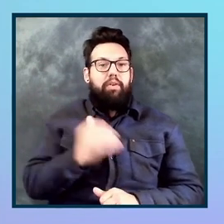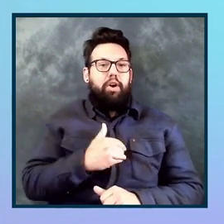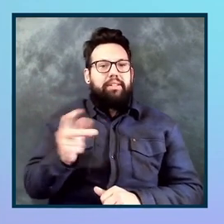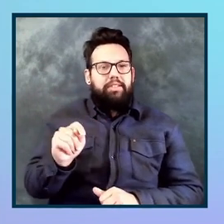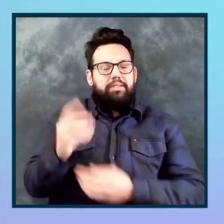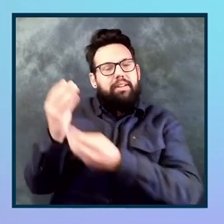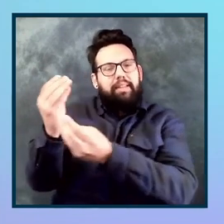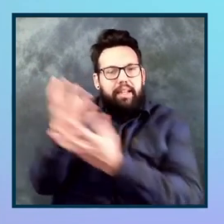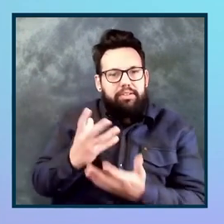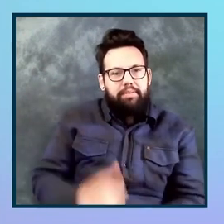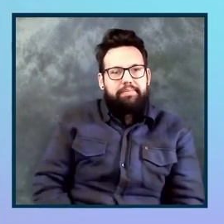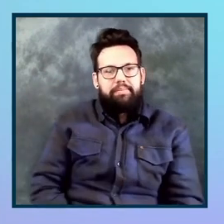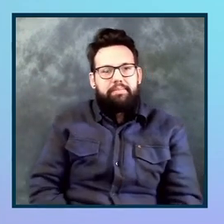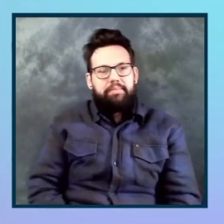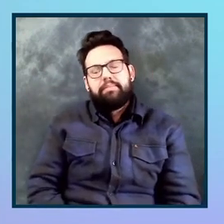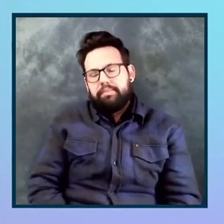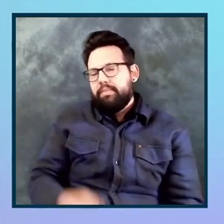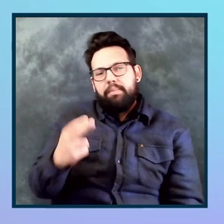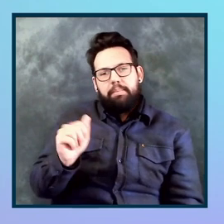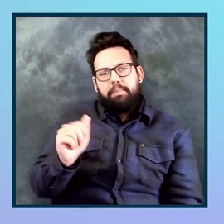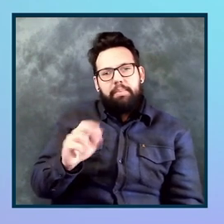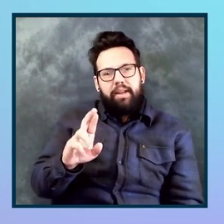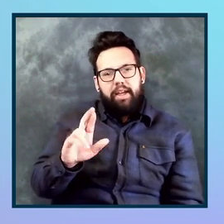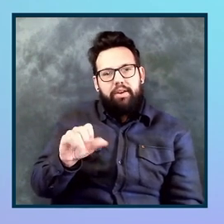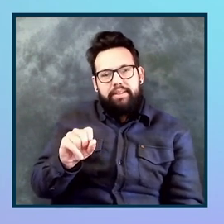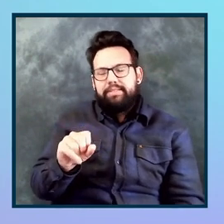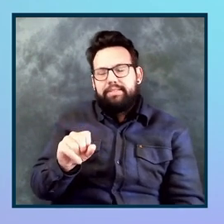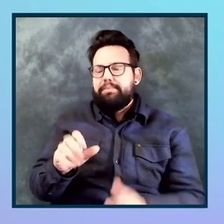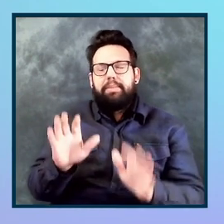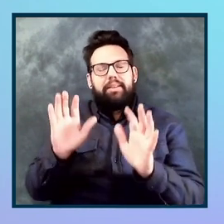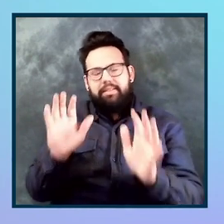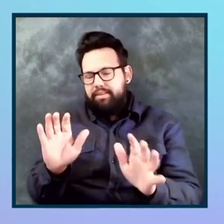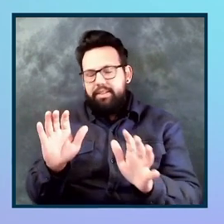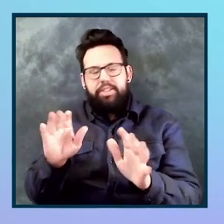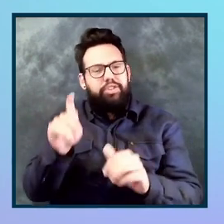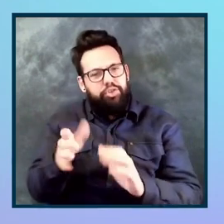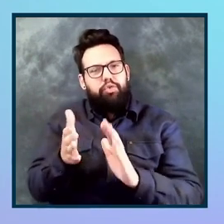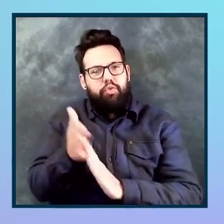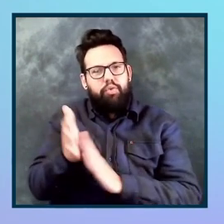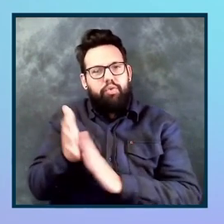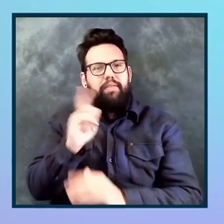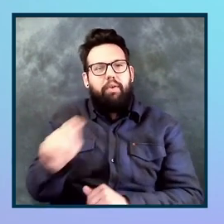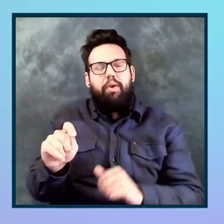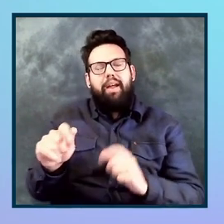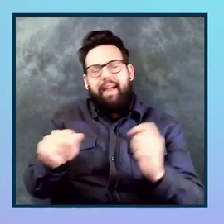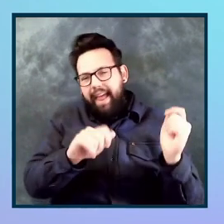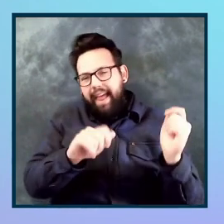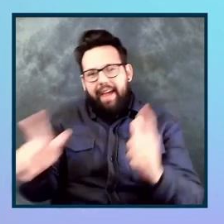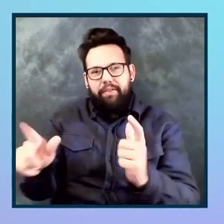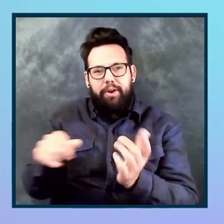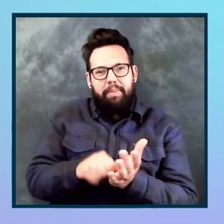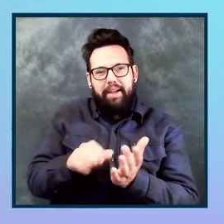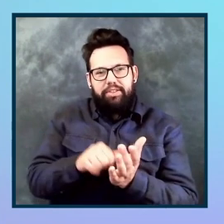us know. But in theory, other than, you know, defects and bugs and quirks like that, yeah, it's supposed to run on every page. Um, you can even go into